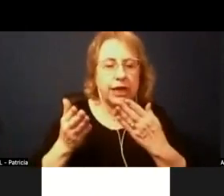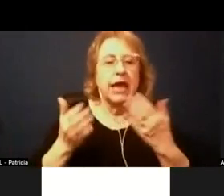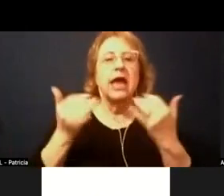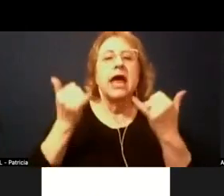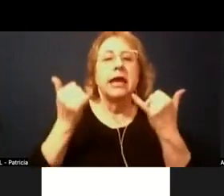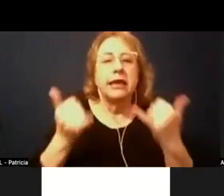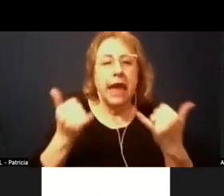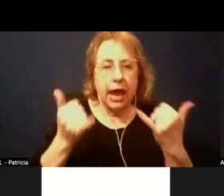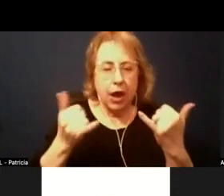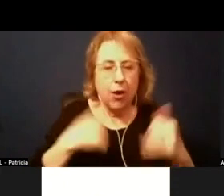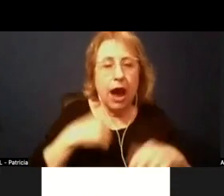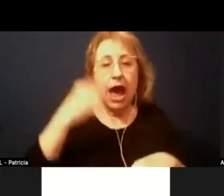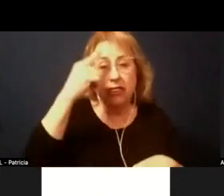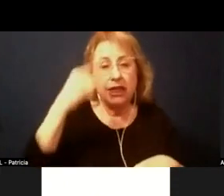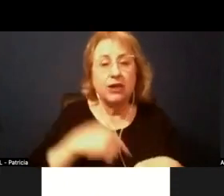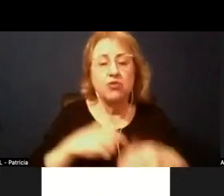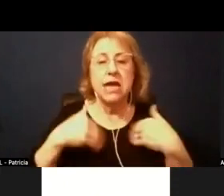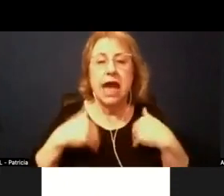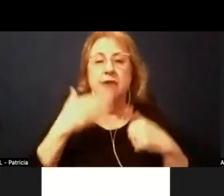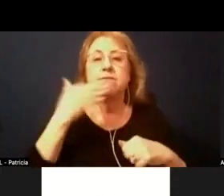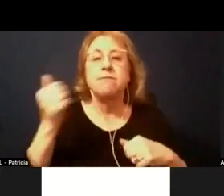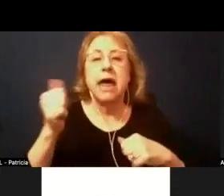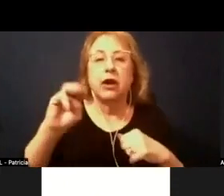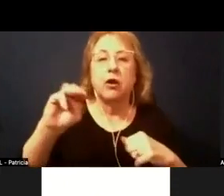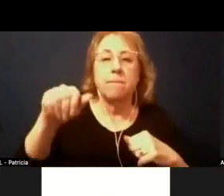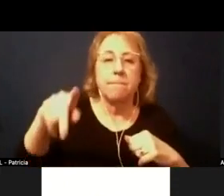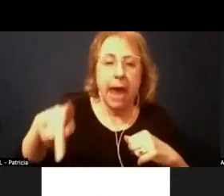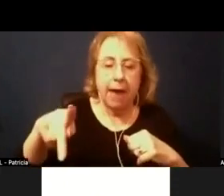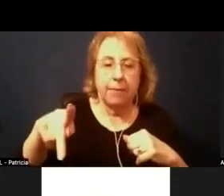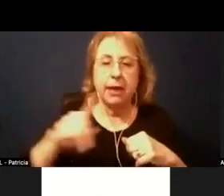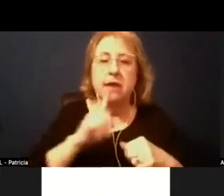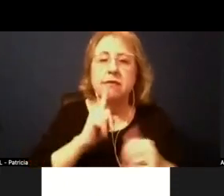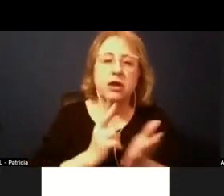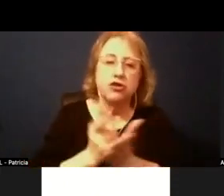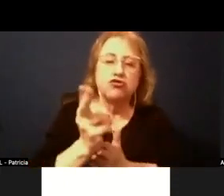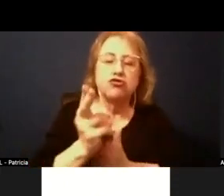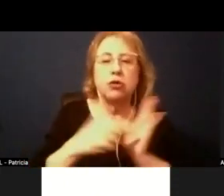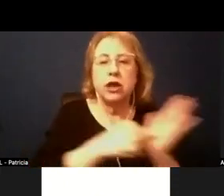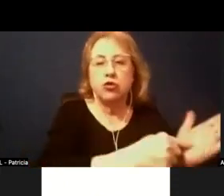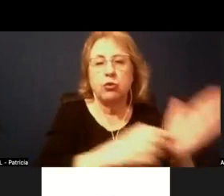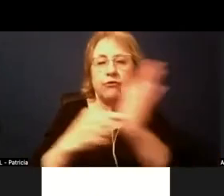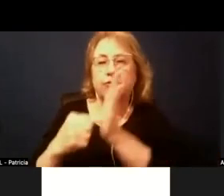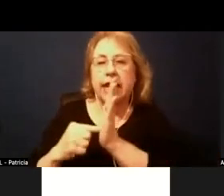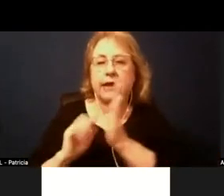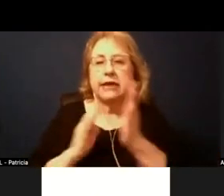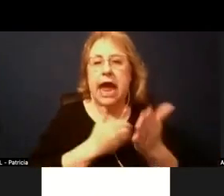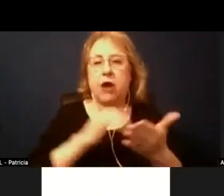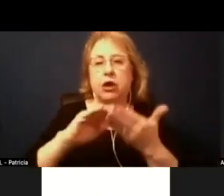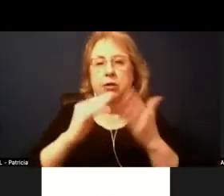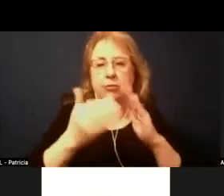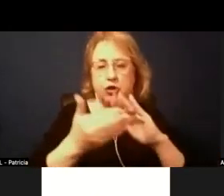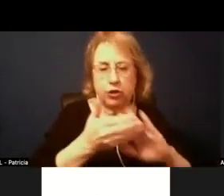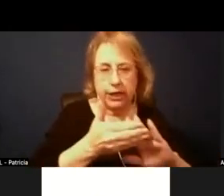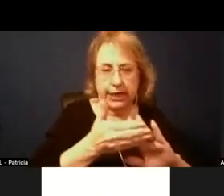we've been given better maps and maps that more truly reflect um the communities that we are